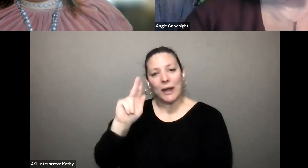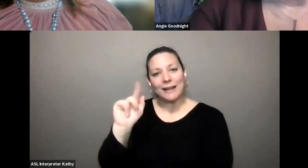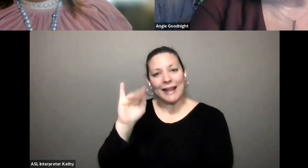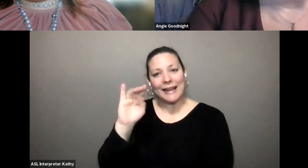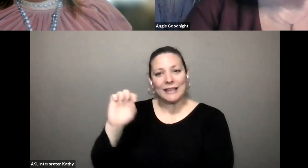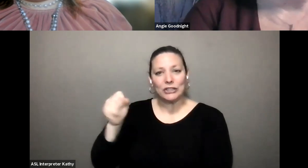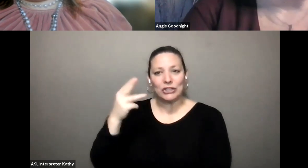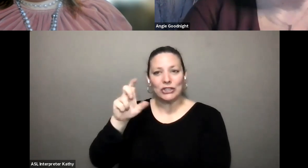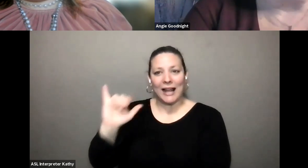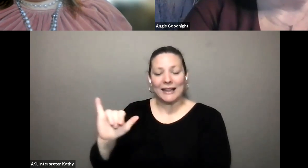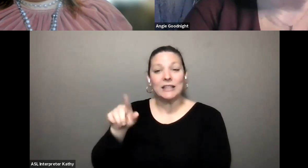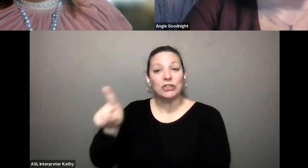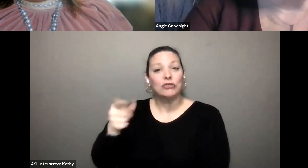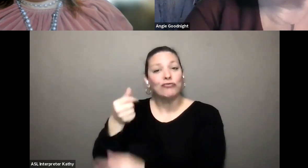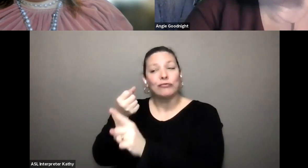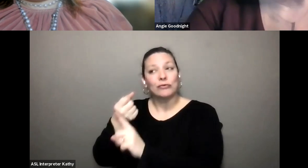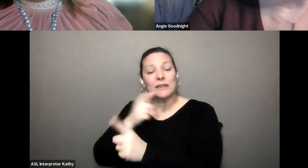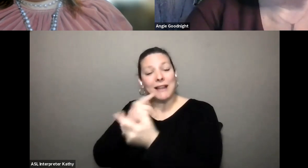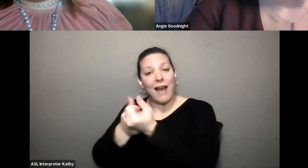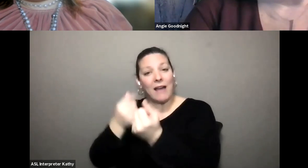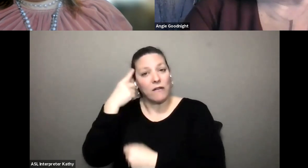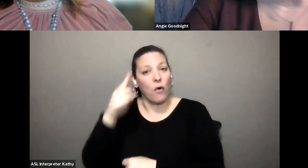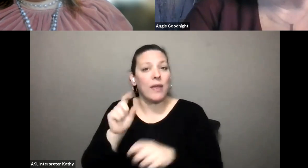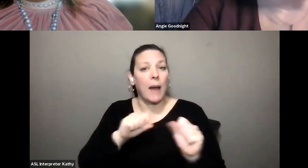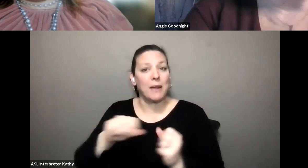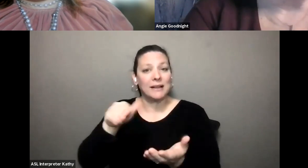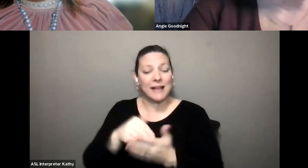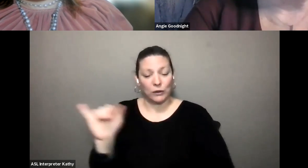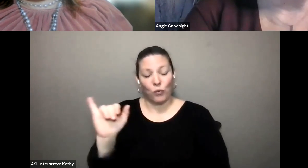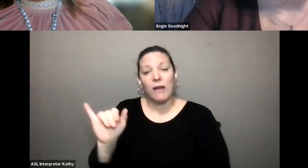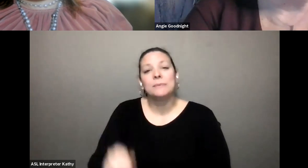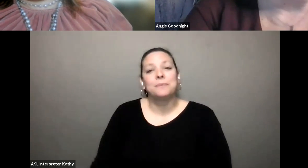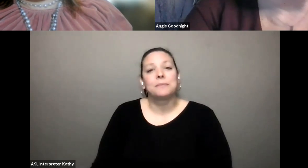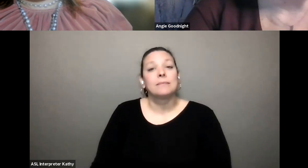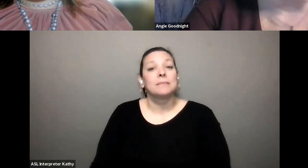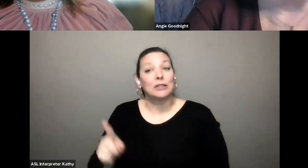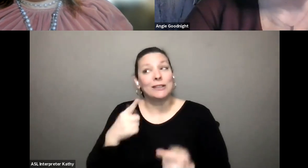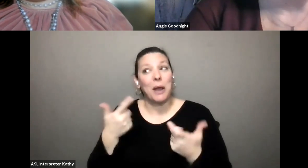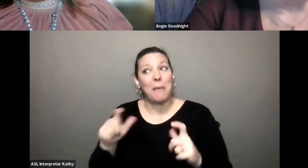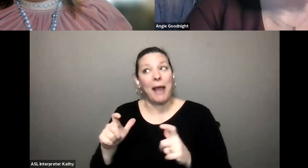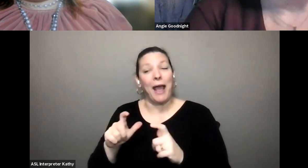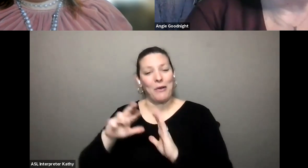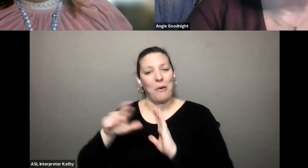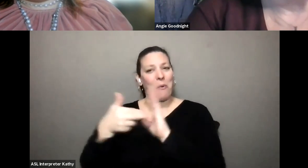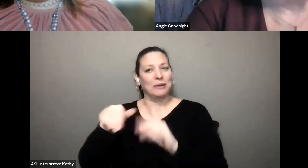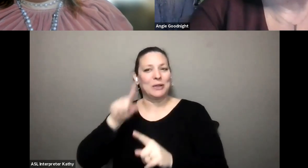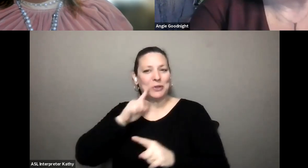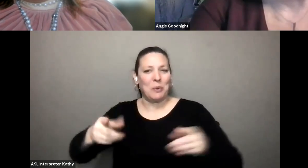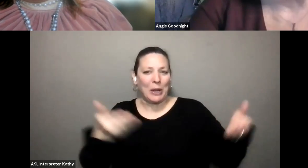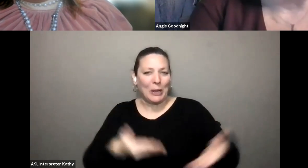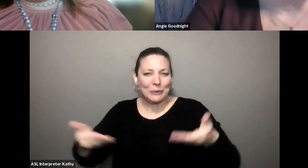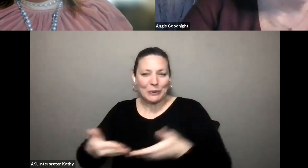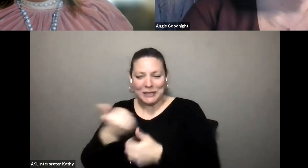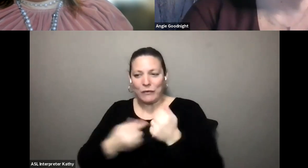shelley um is an advocate at the ability center as well and uh she's got a pretty big part tonight introducing everybody and